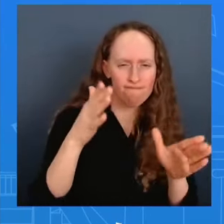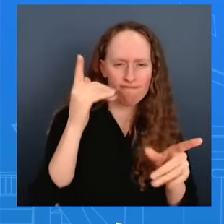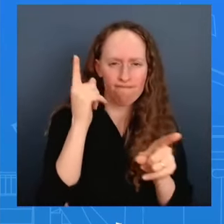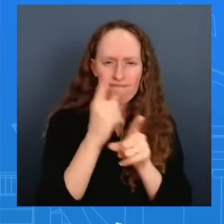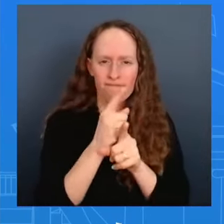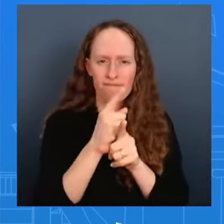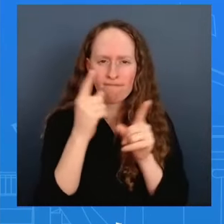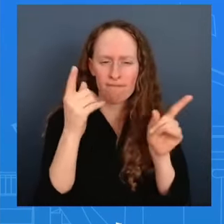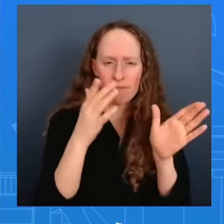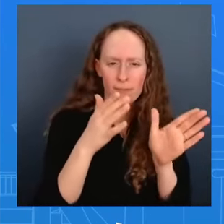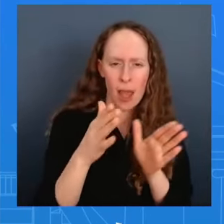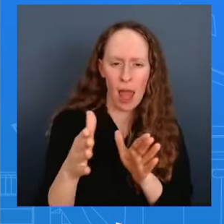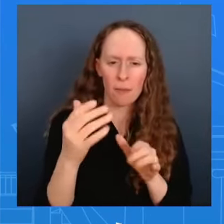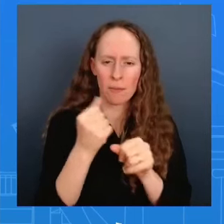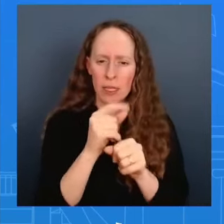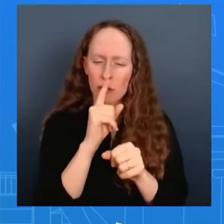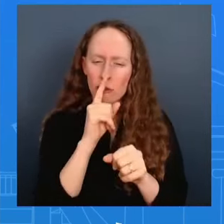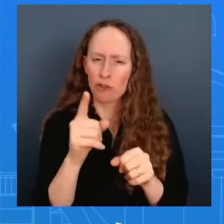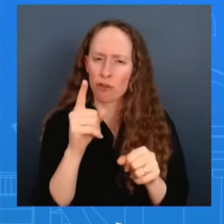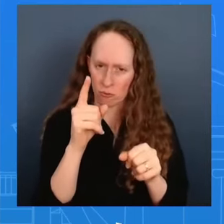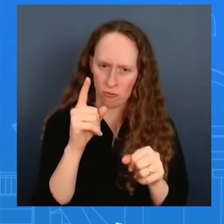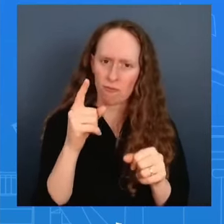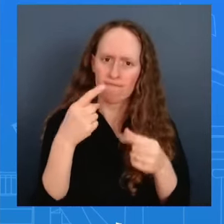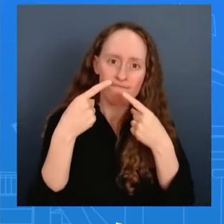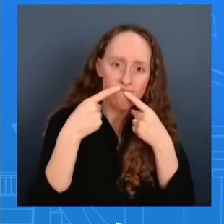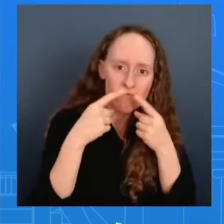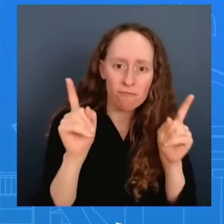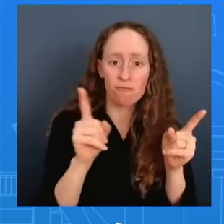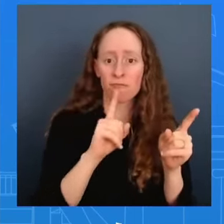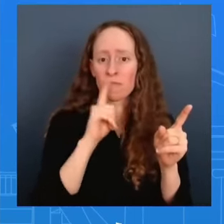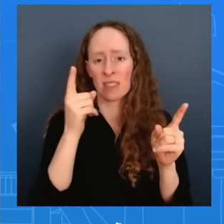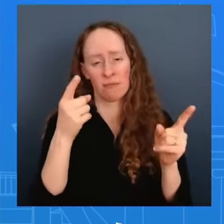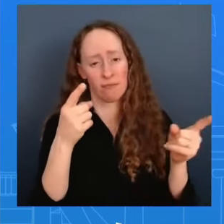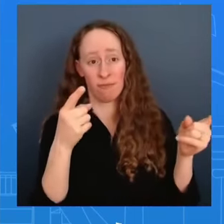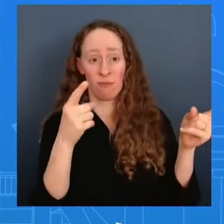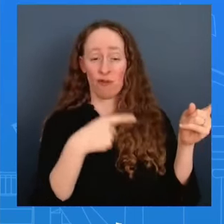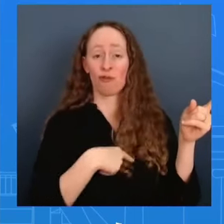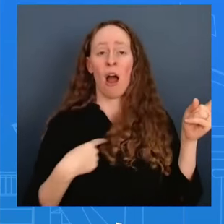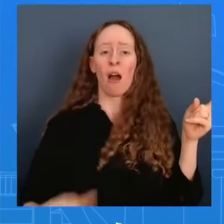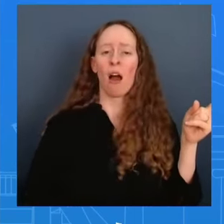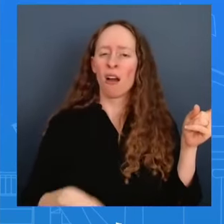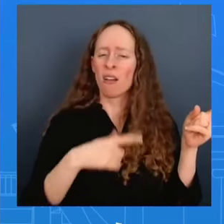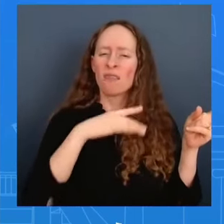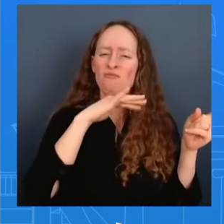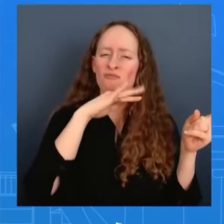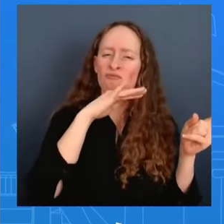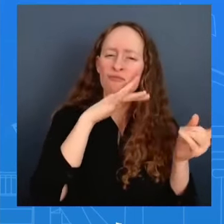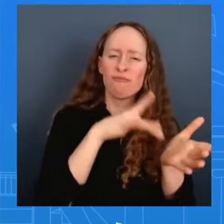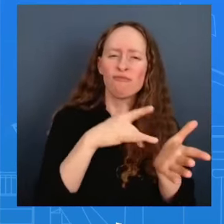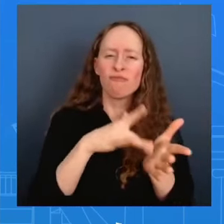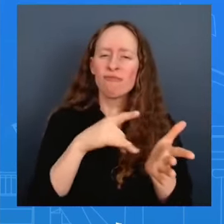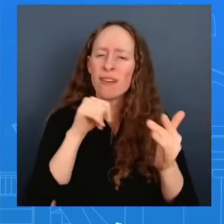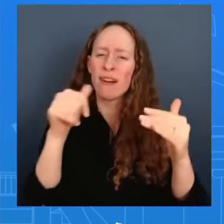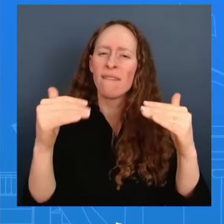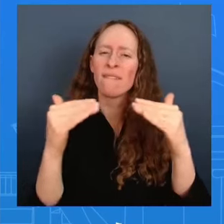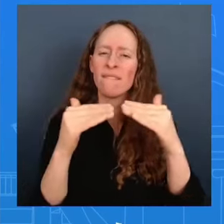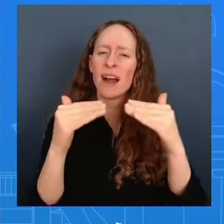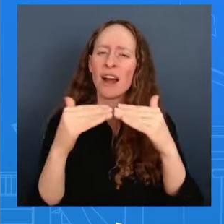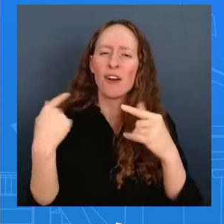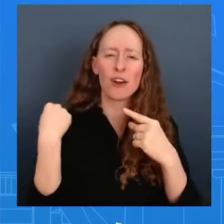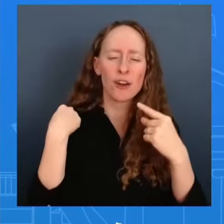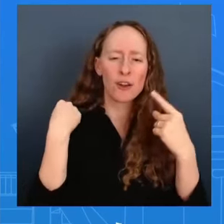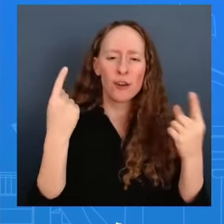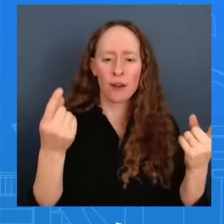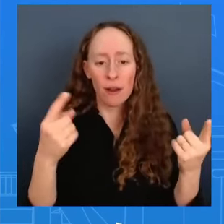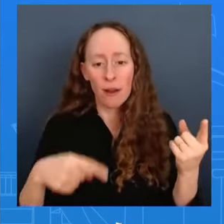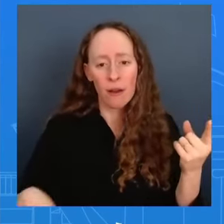address the unfair policies that we have seen from china and this is what this does american workers and businesses can out can out